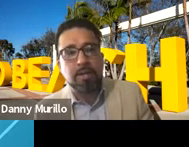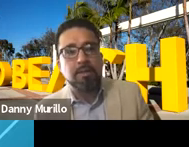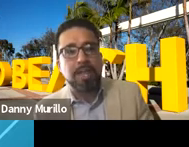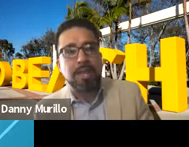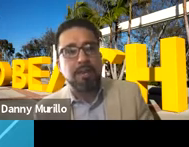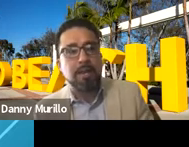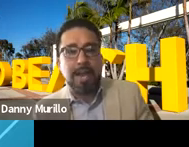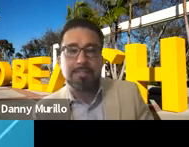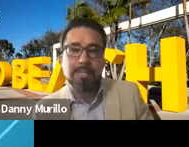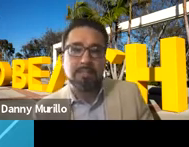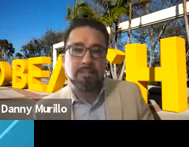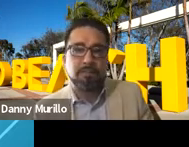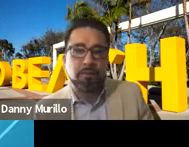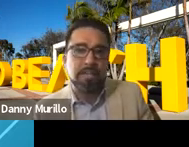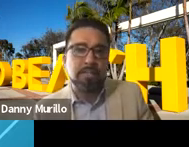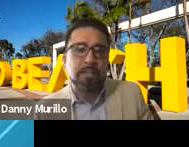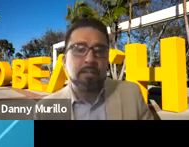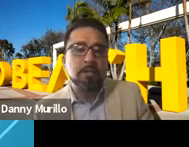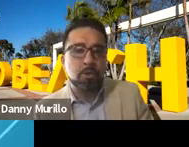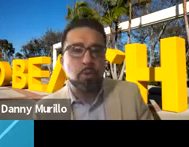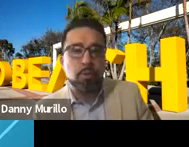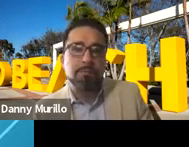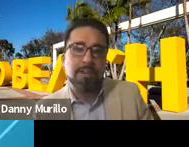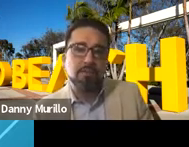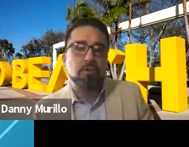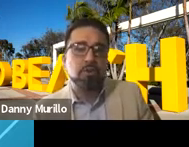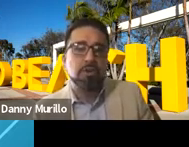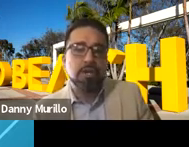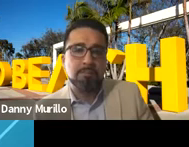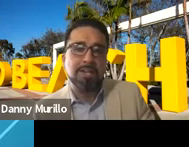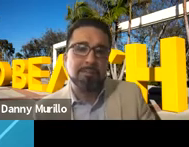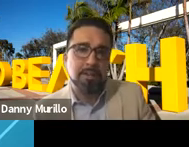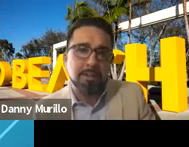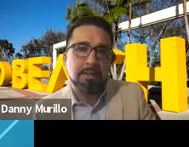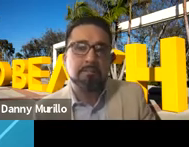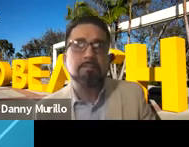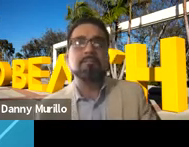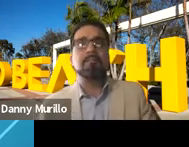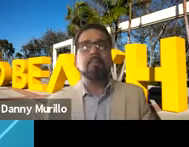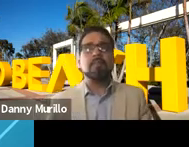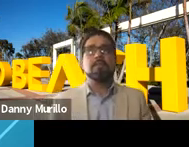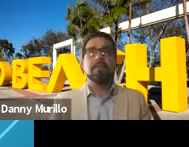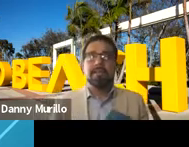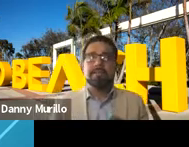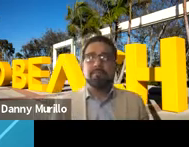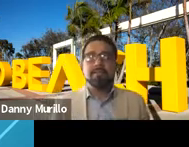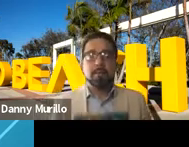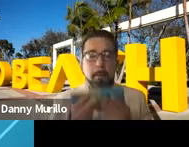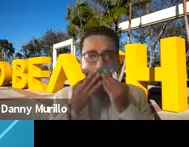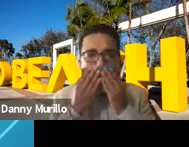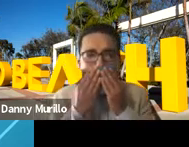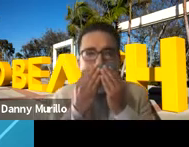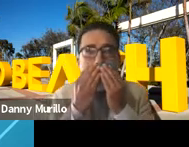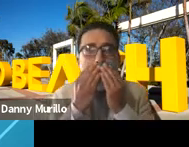there that I set the foundation to what my future can possibly look like. Next slide, please.